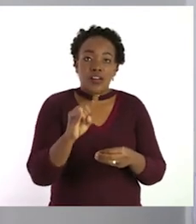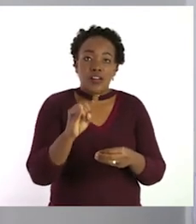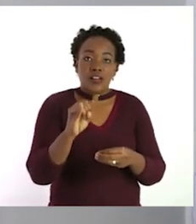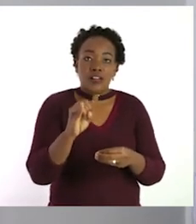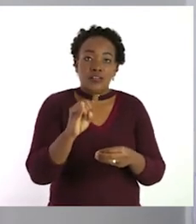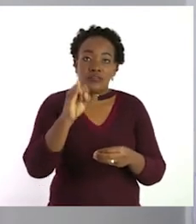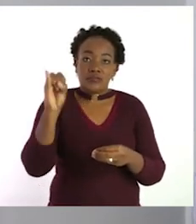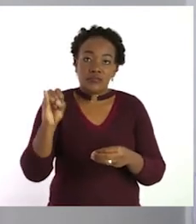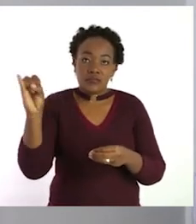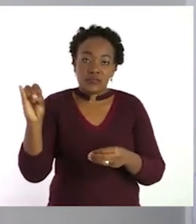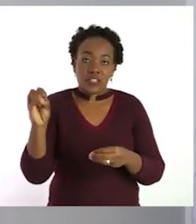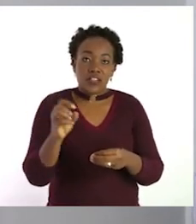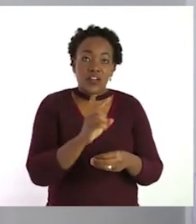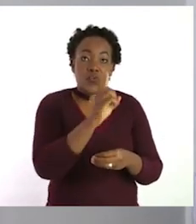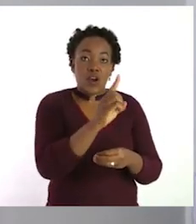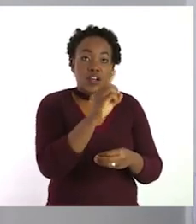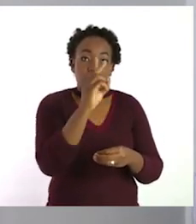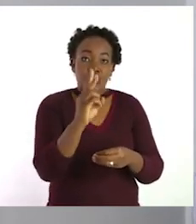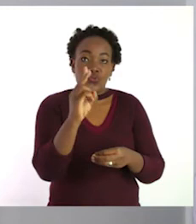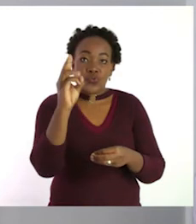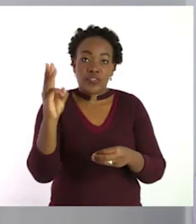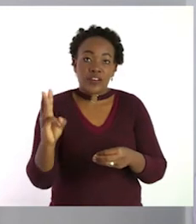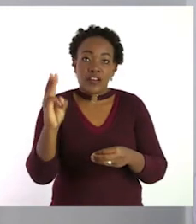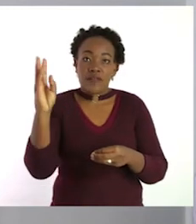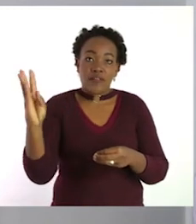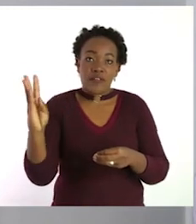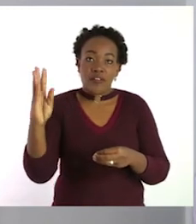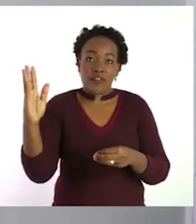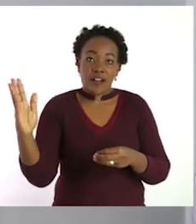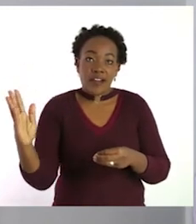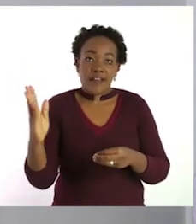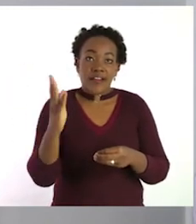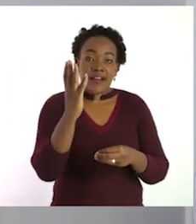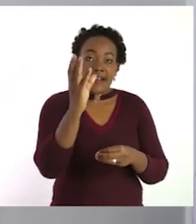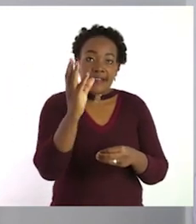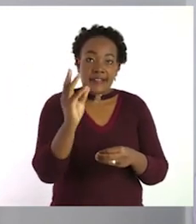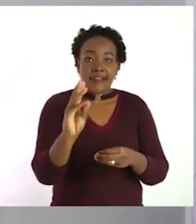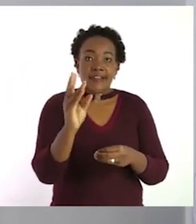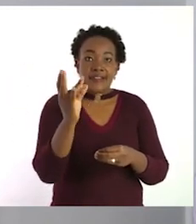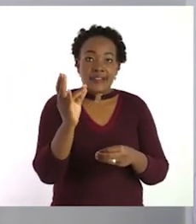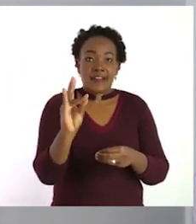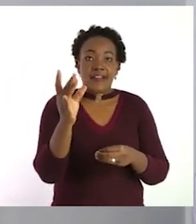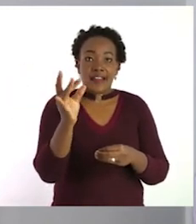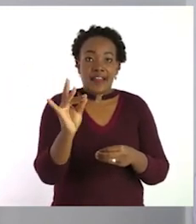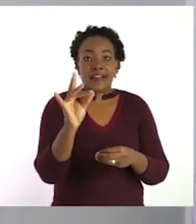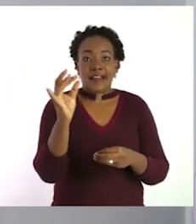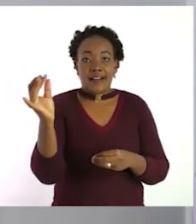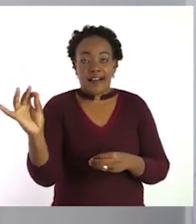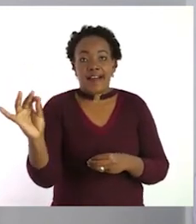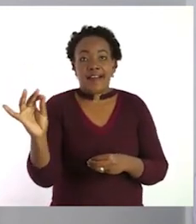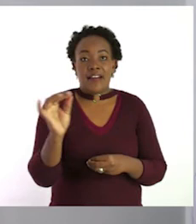6, 7, 8, 9, 10, 11, 12,